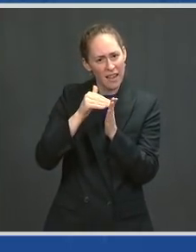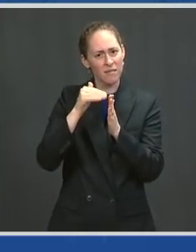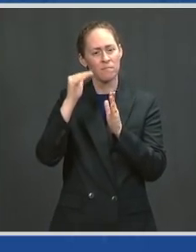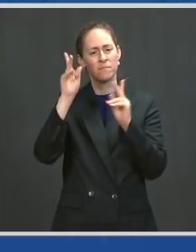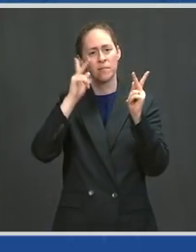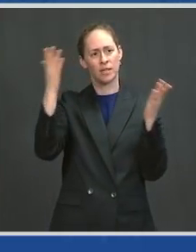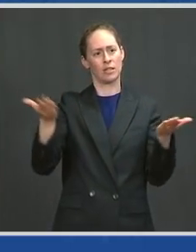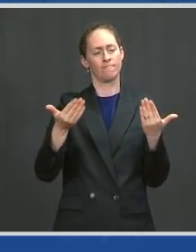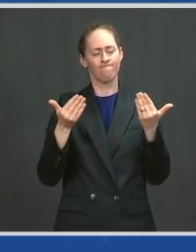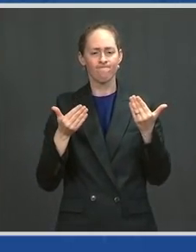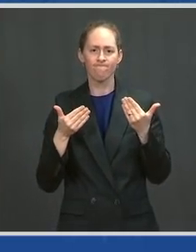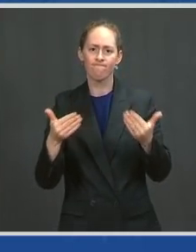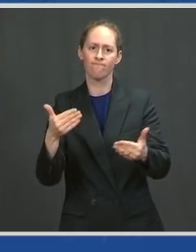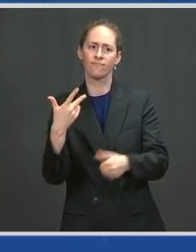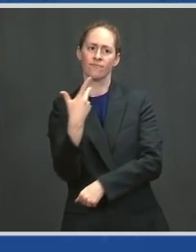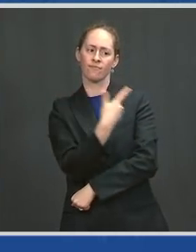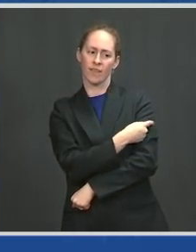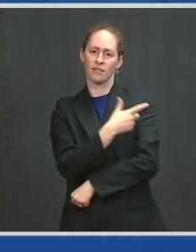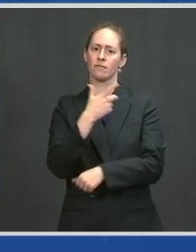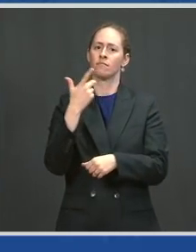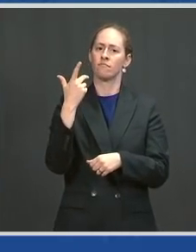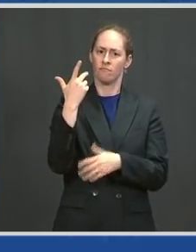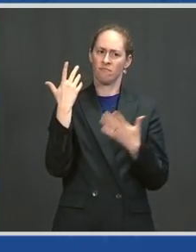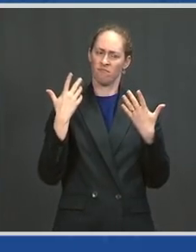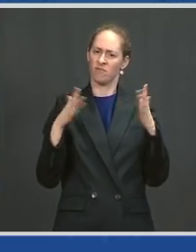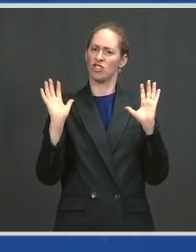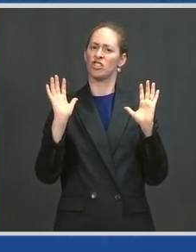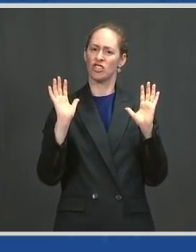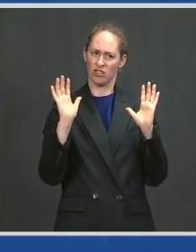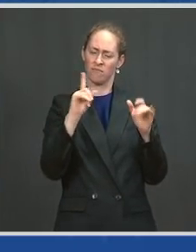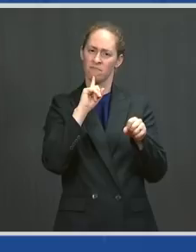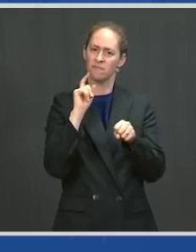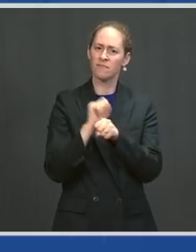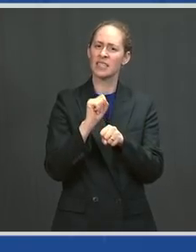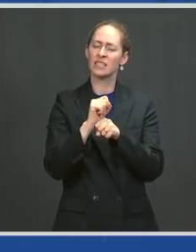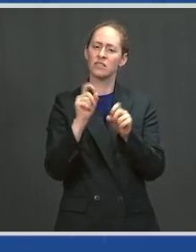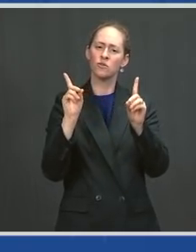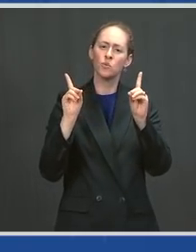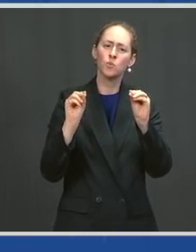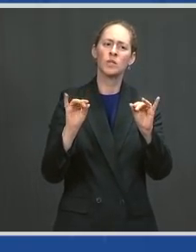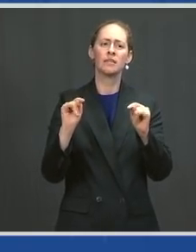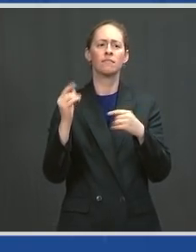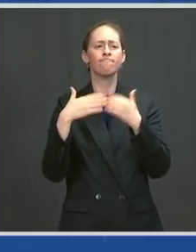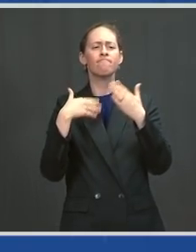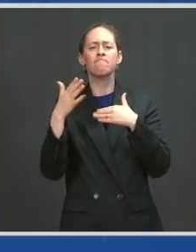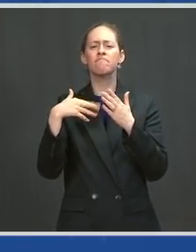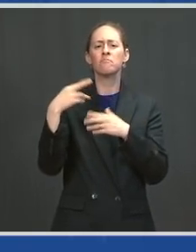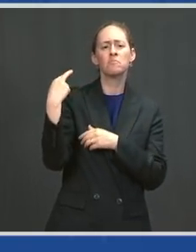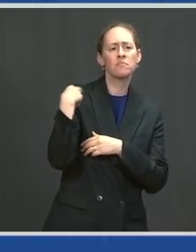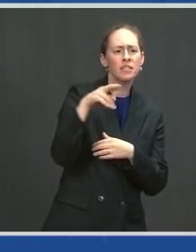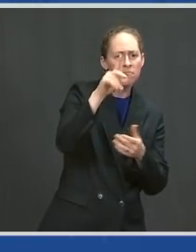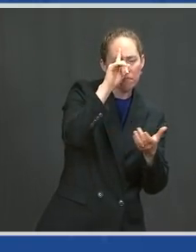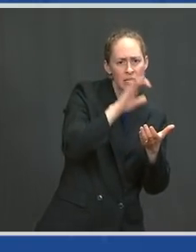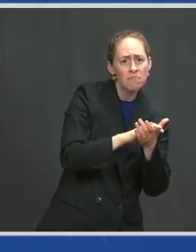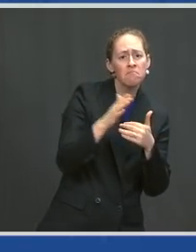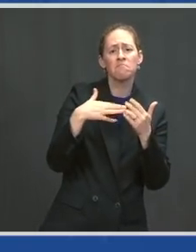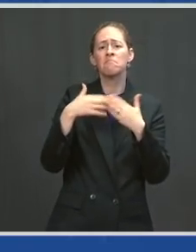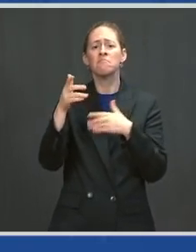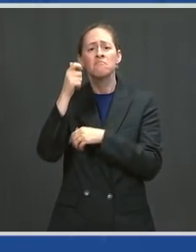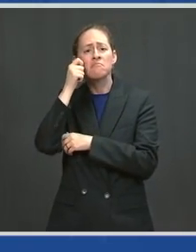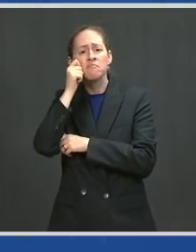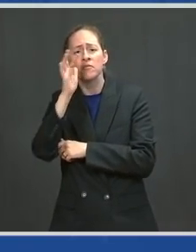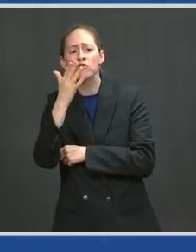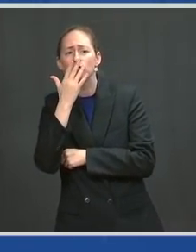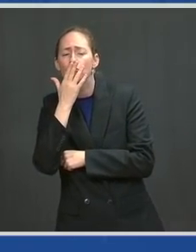least one shot. Americans of every party, every race, creed have come together, rolled up their sleeves literally,